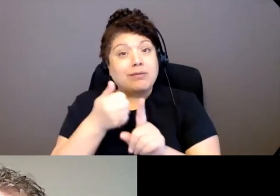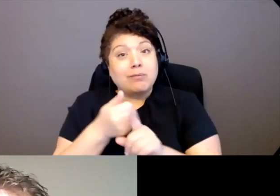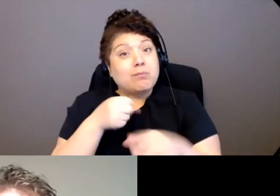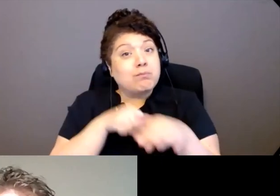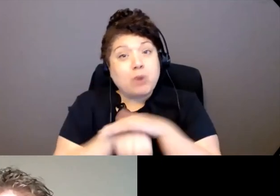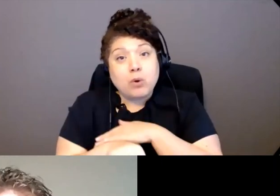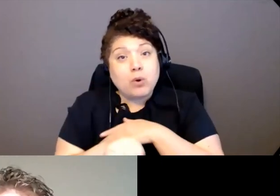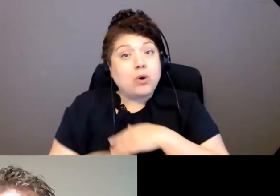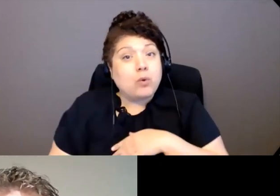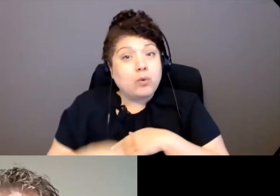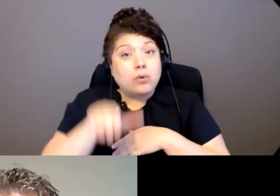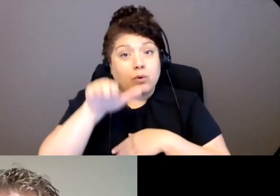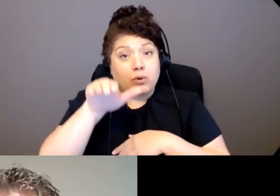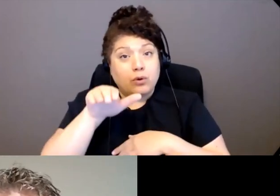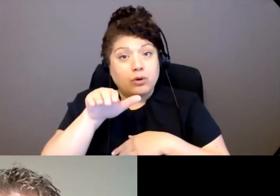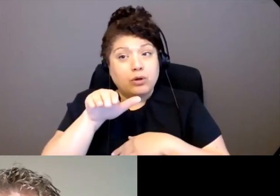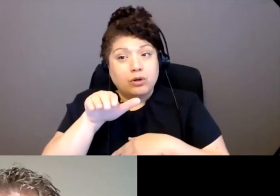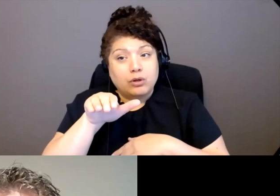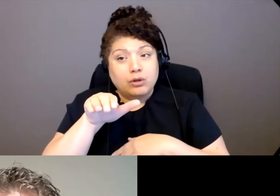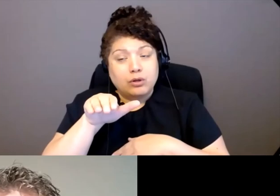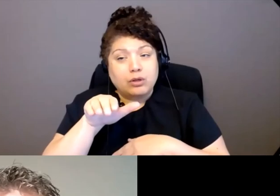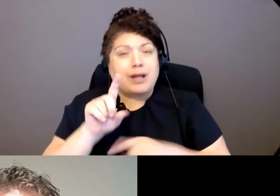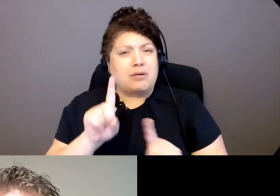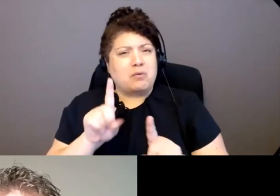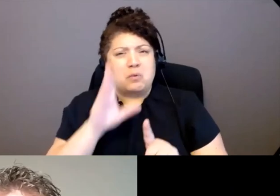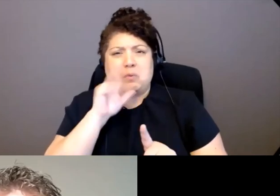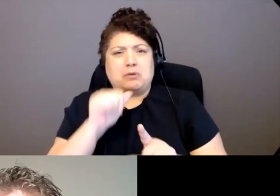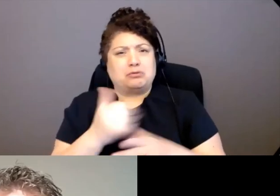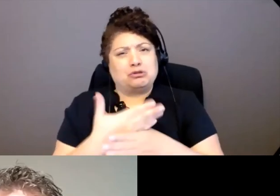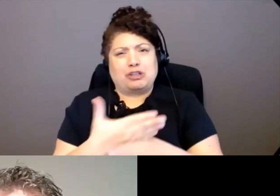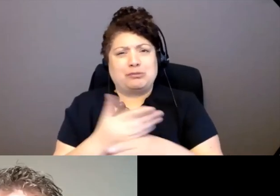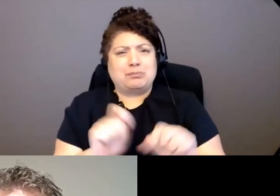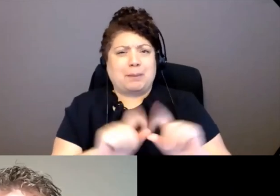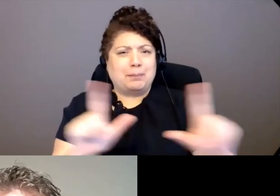in, as a matter of fact, you know, why don't I just share this screen?